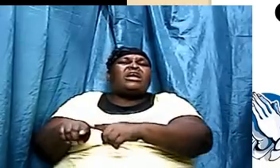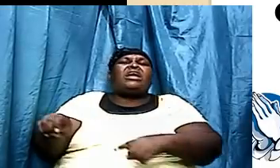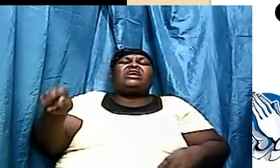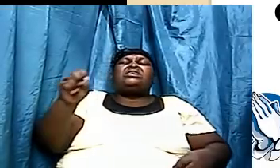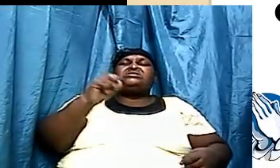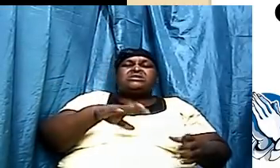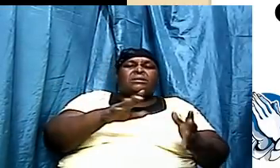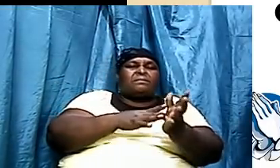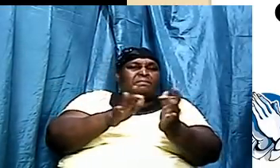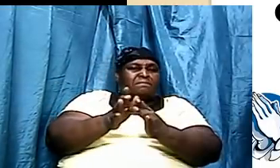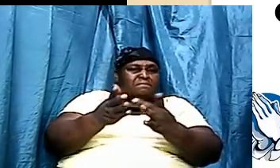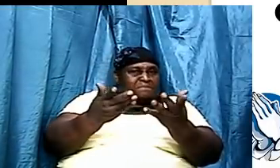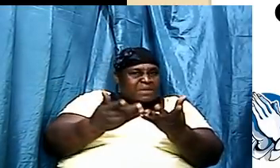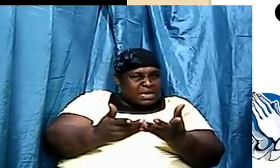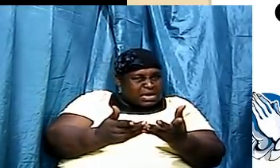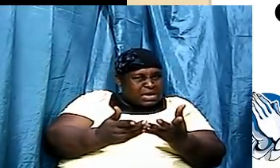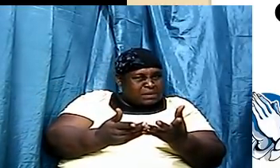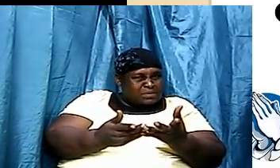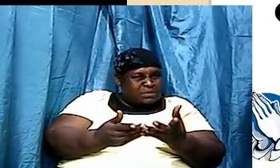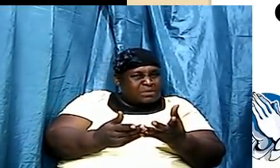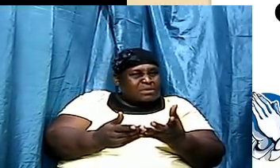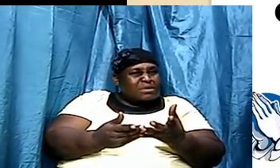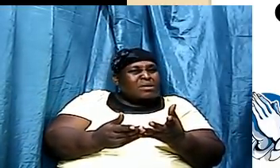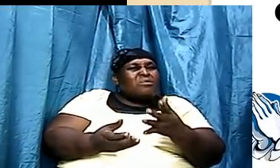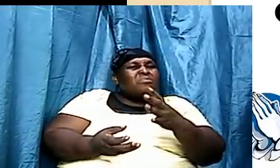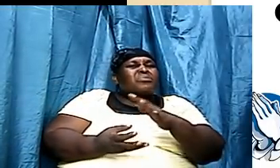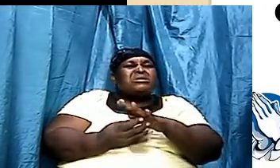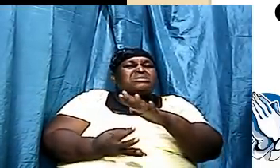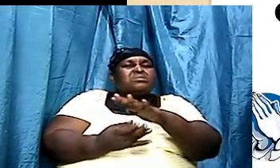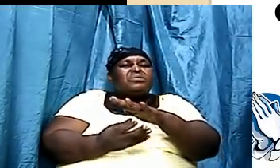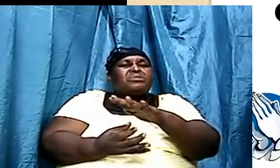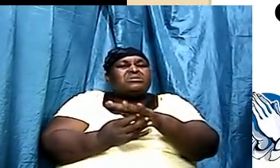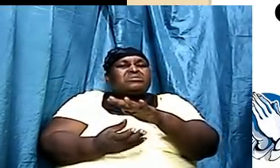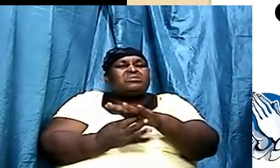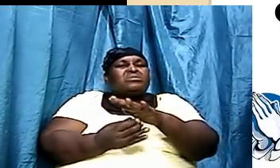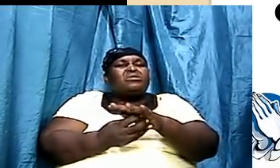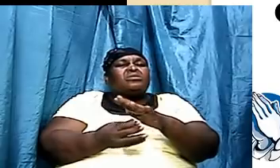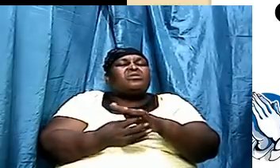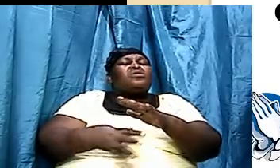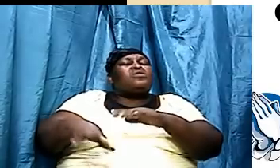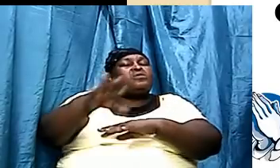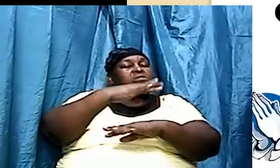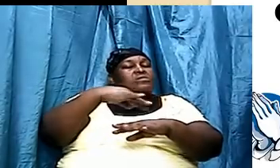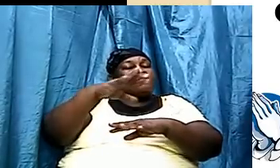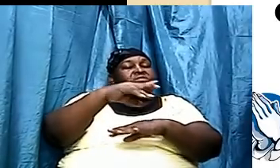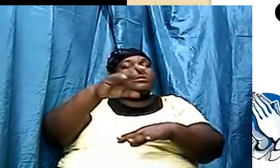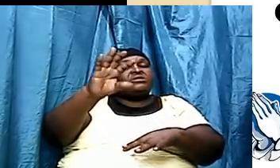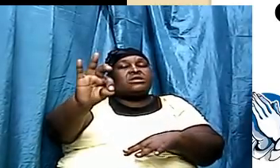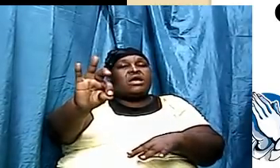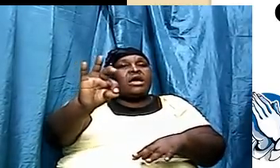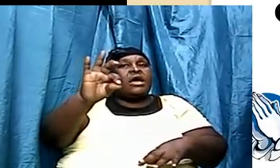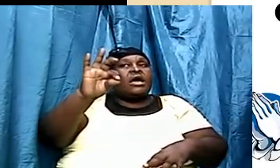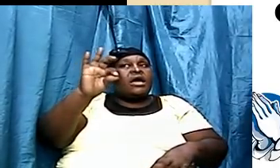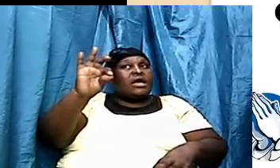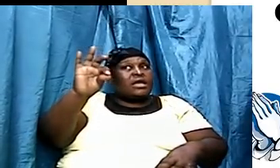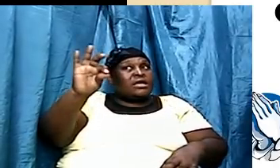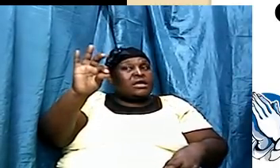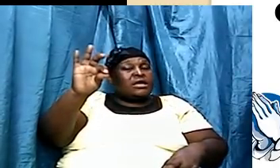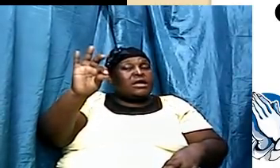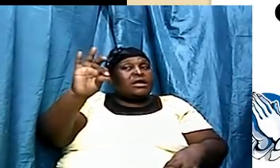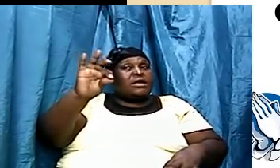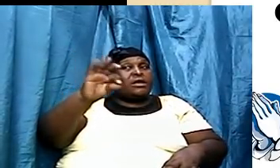from its inception I've printed, I've printed over 9 million copies. That's a whole heap. And that's just one